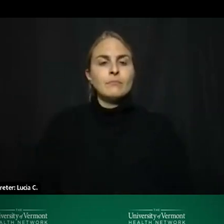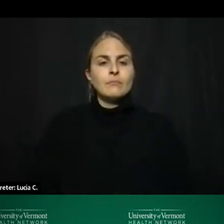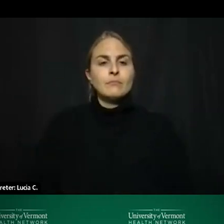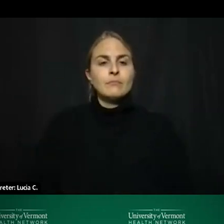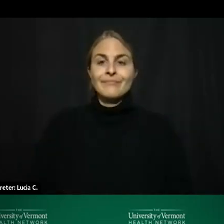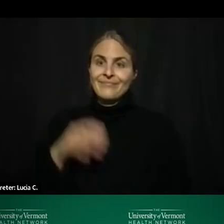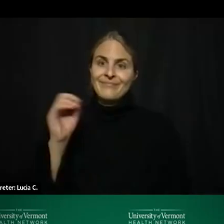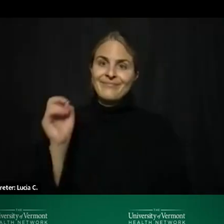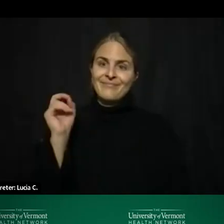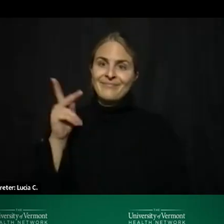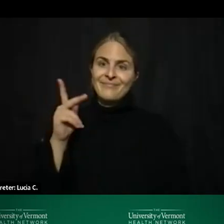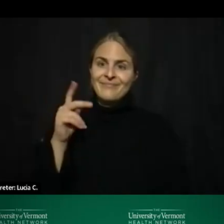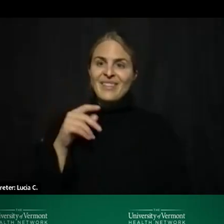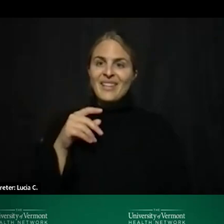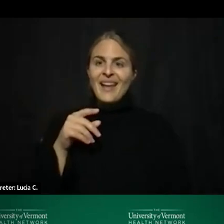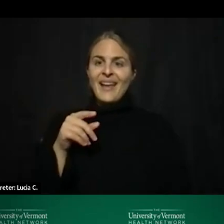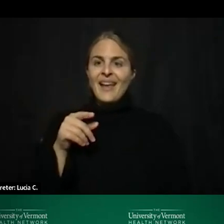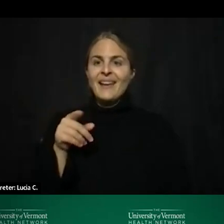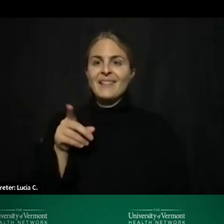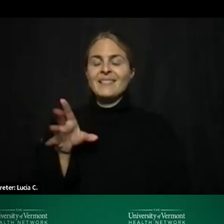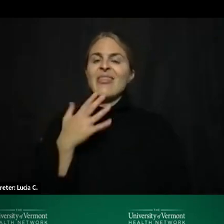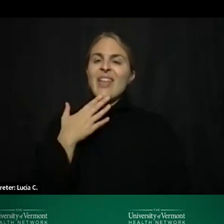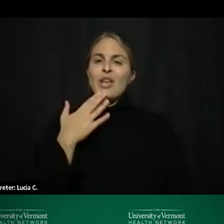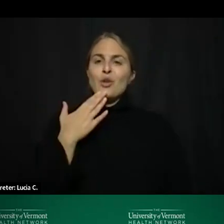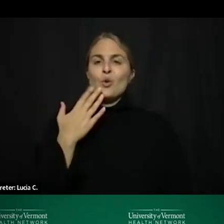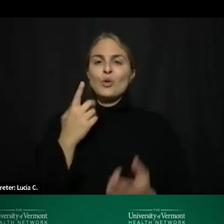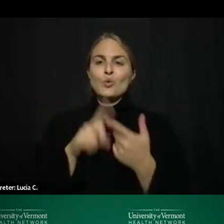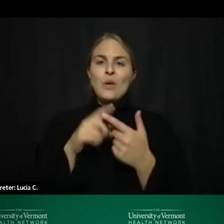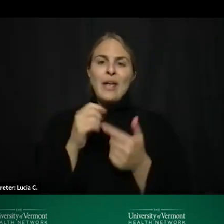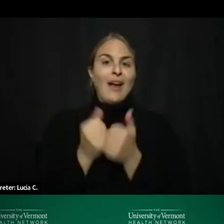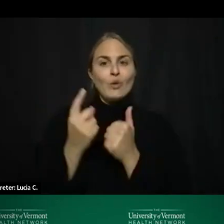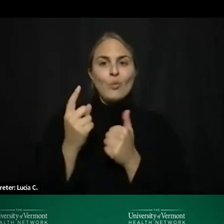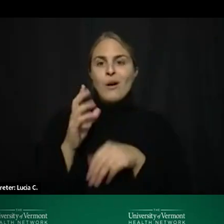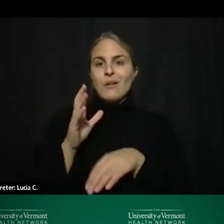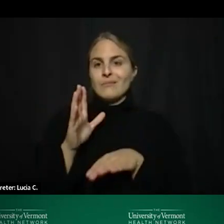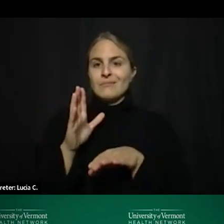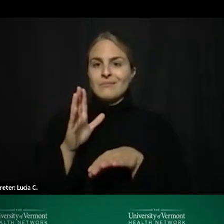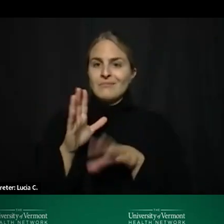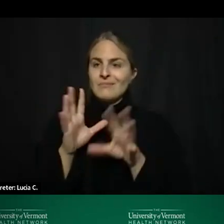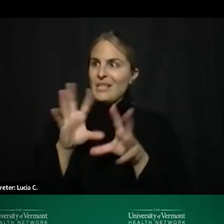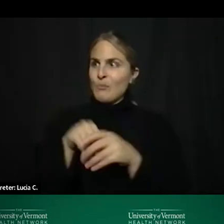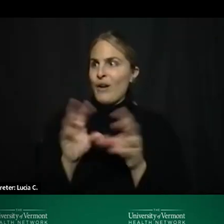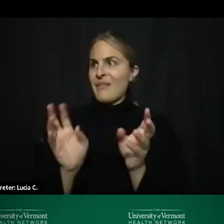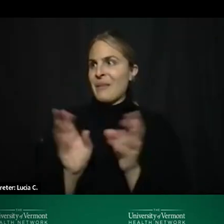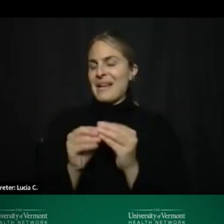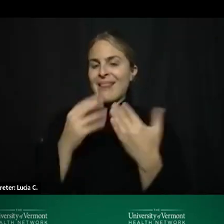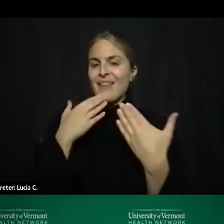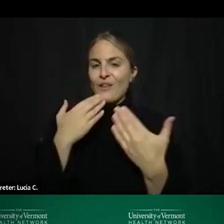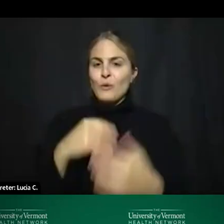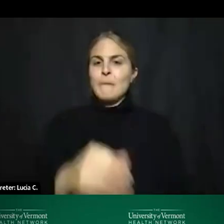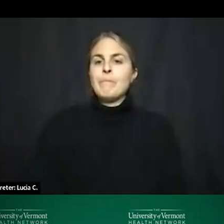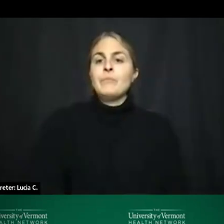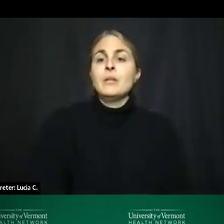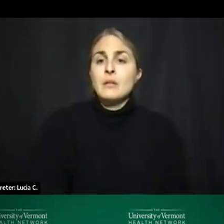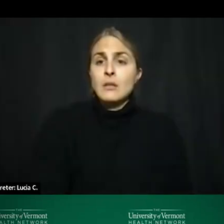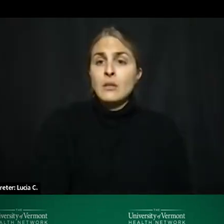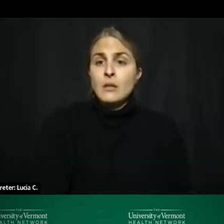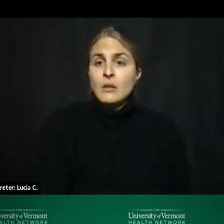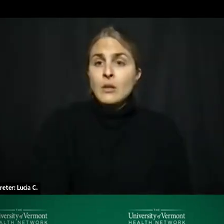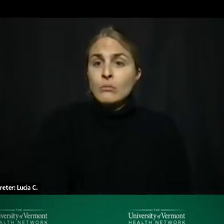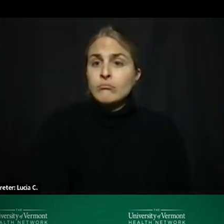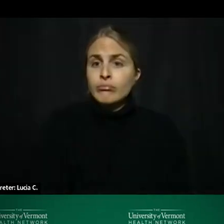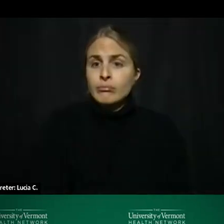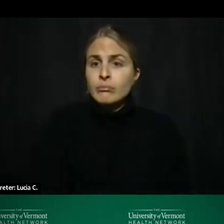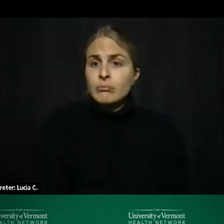um and we also just got a thank you to all on this call um so i think oh